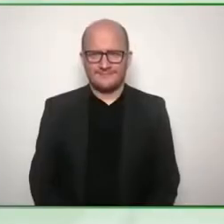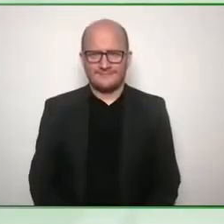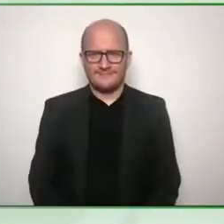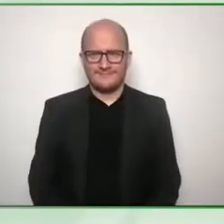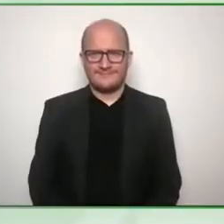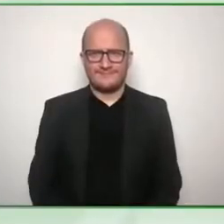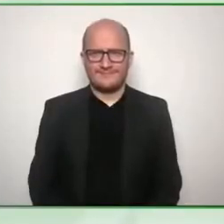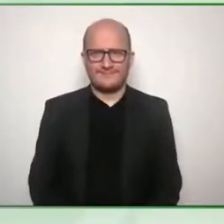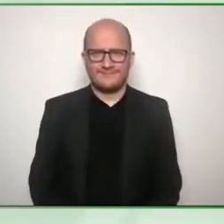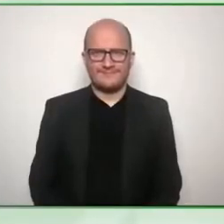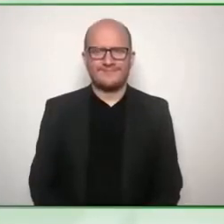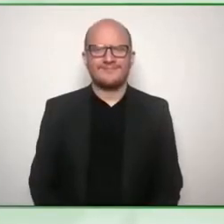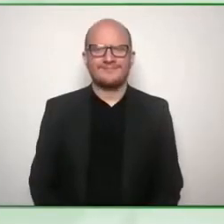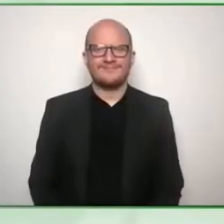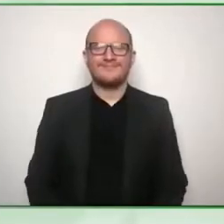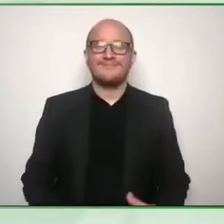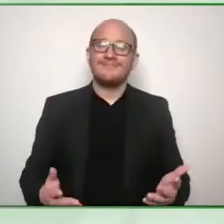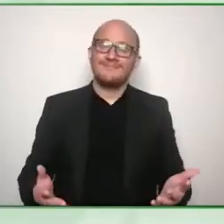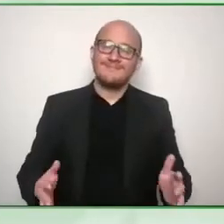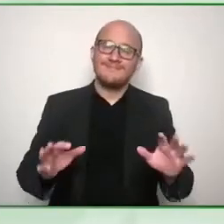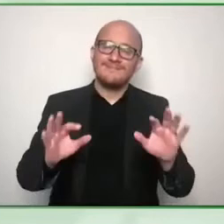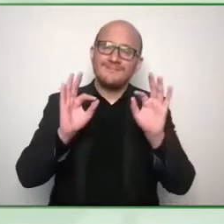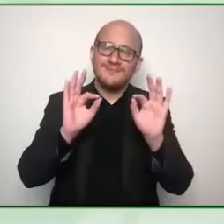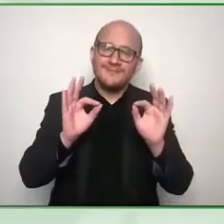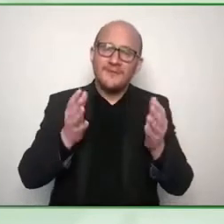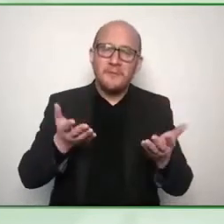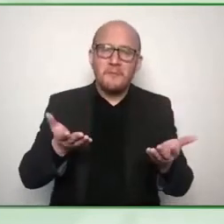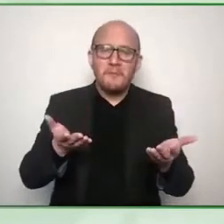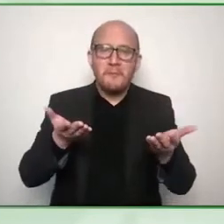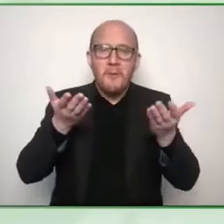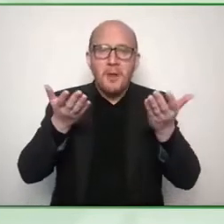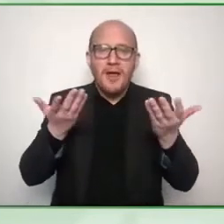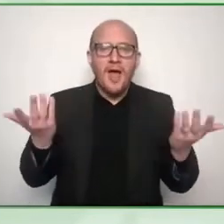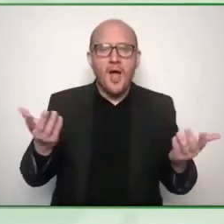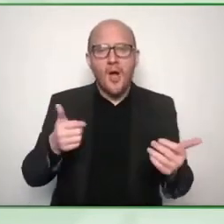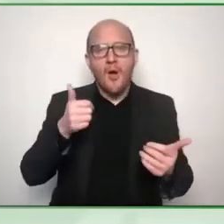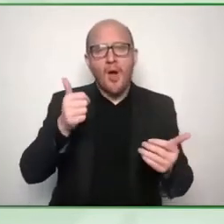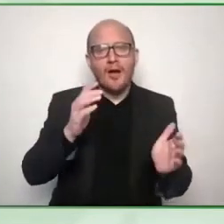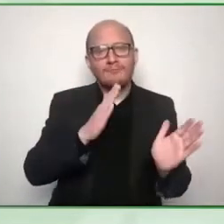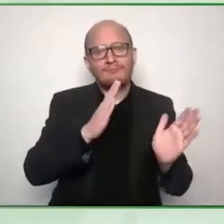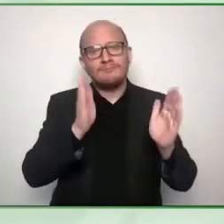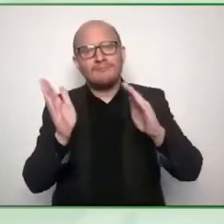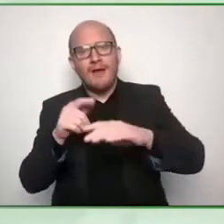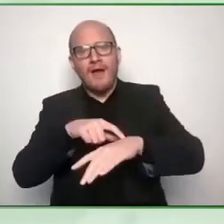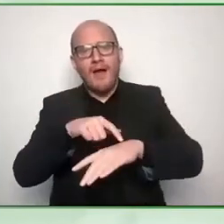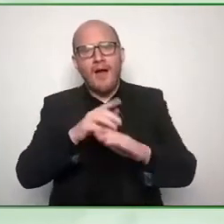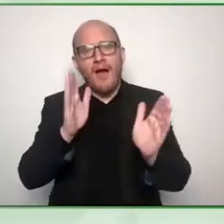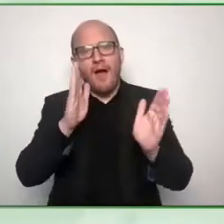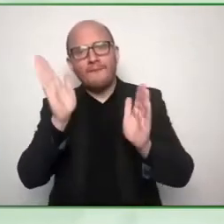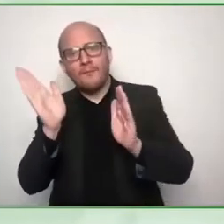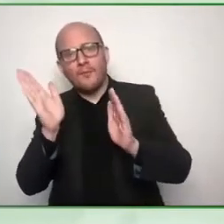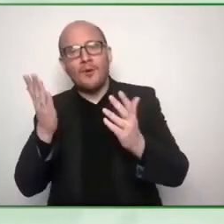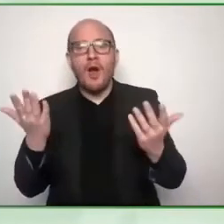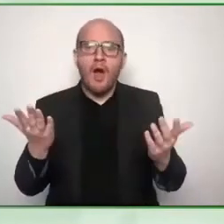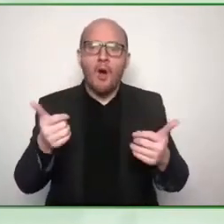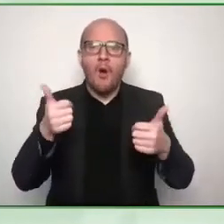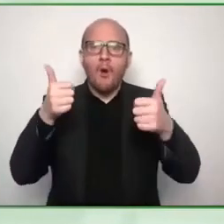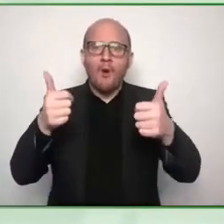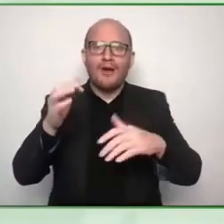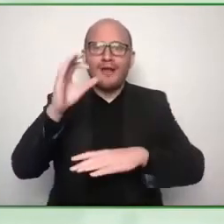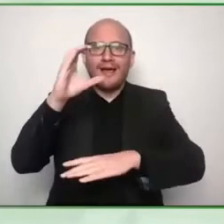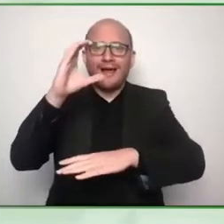good morning good afternoon and good evening it is day three of the zero project conference 2022